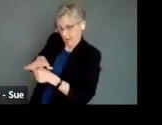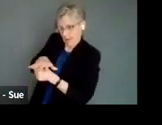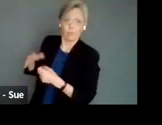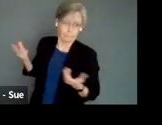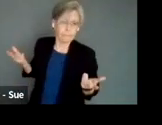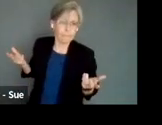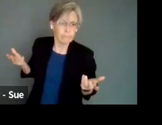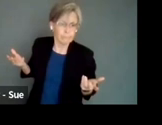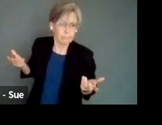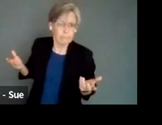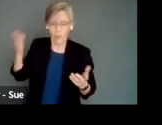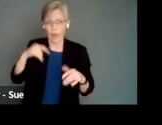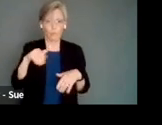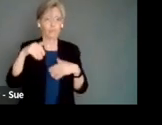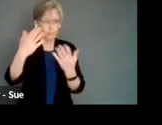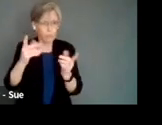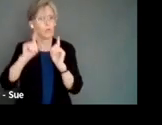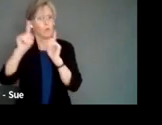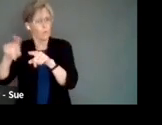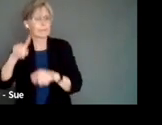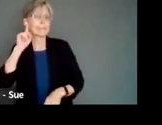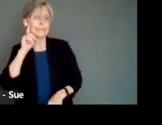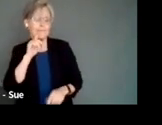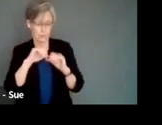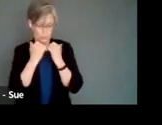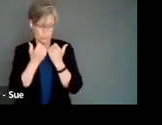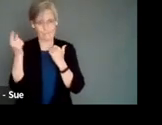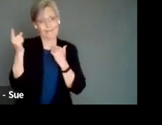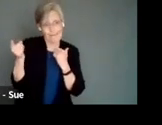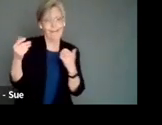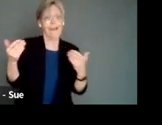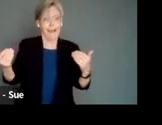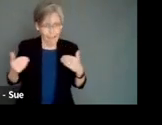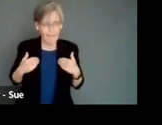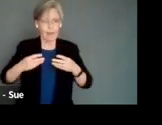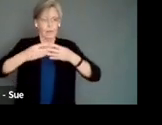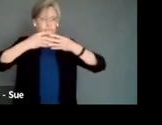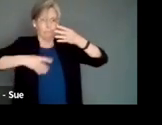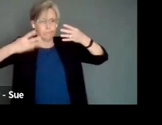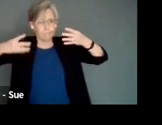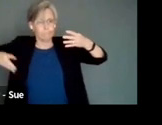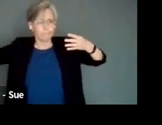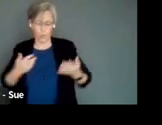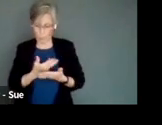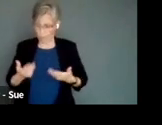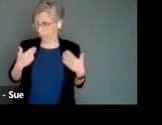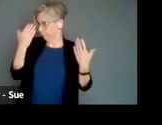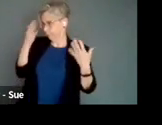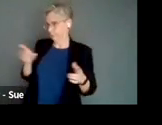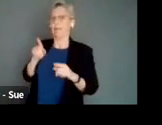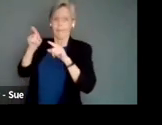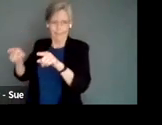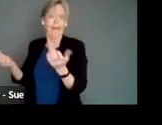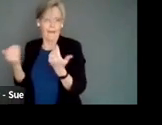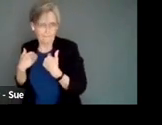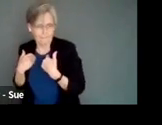and that's why I recommend you go to the deaf associations because they have a vast list of resources that we won't know about. So the